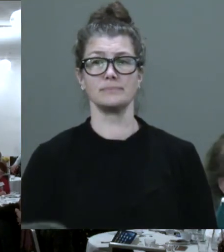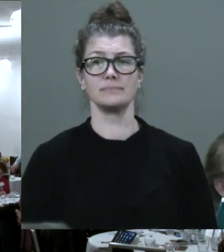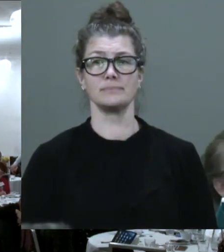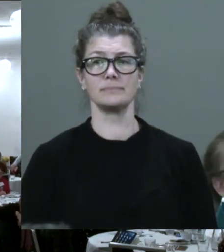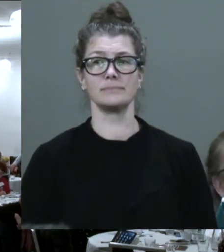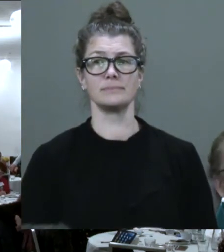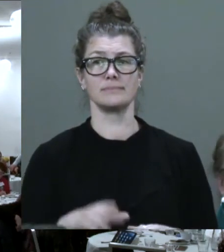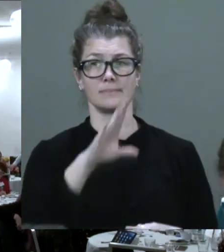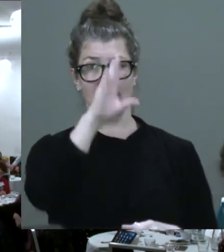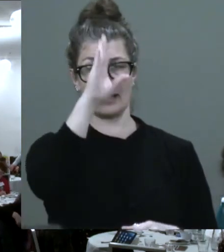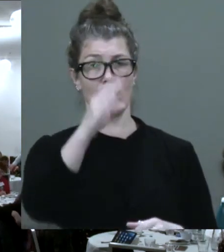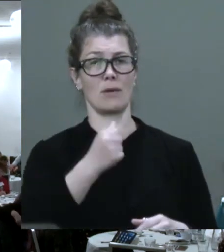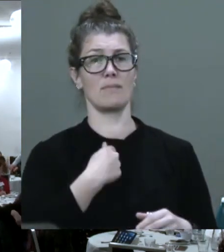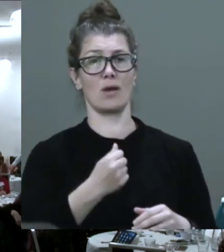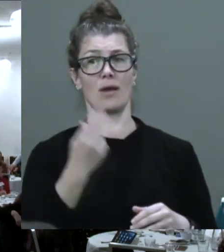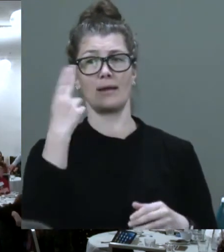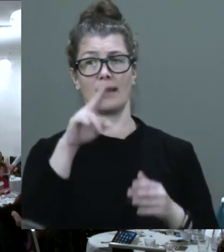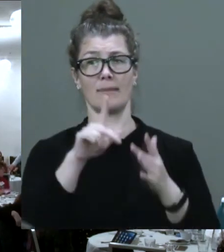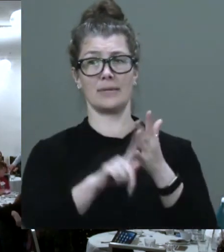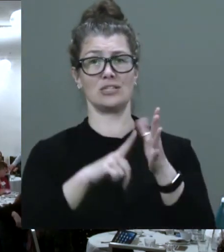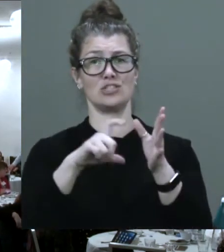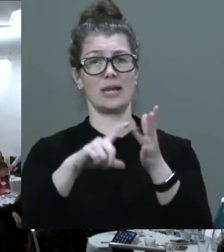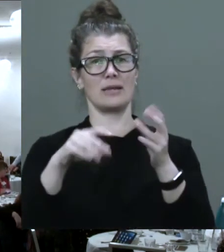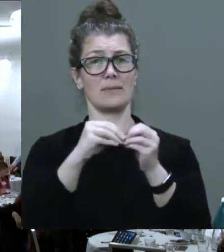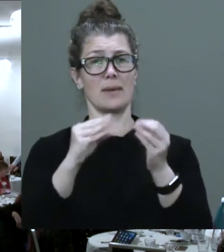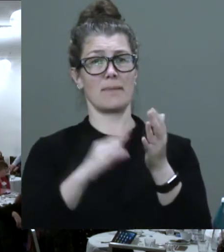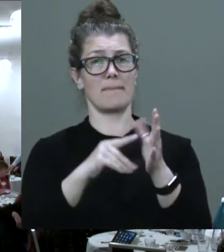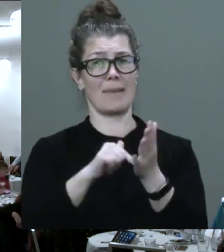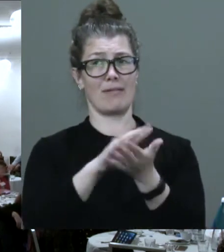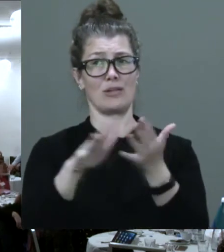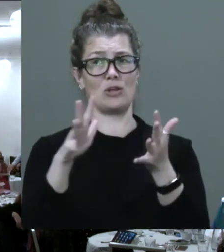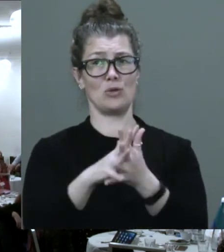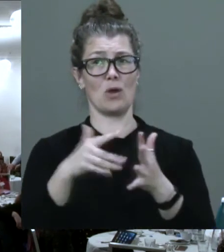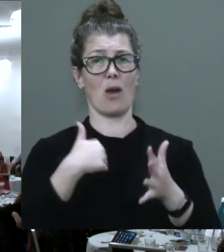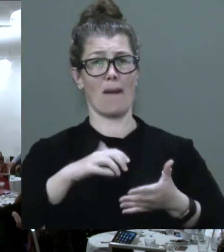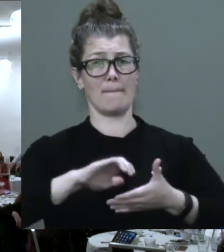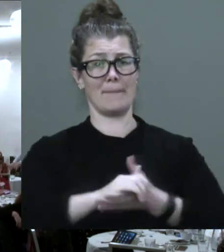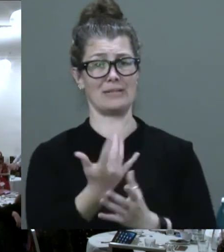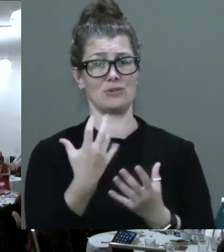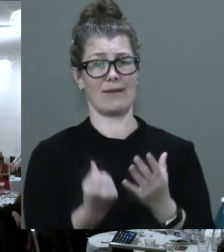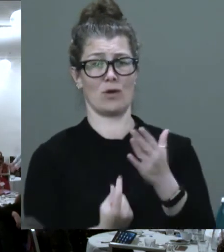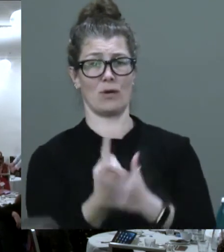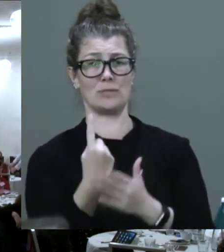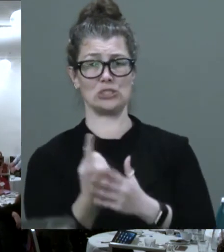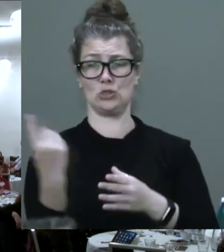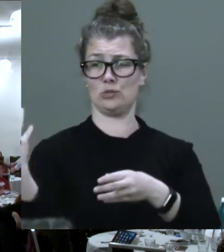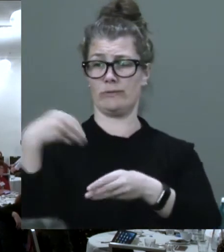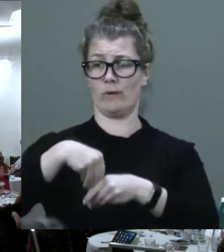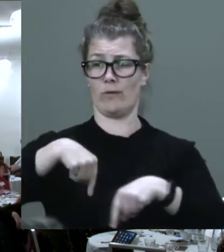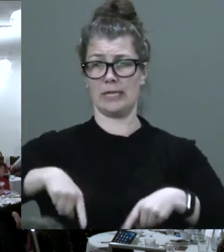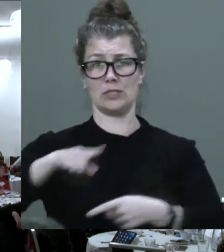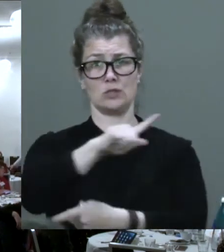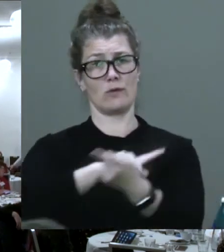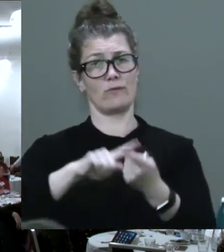Hello, everyone. My name is Jacob Matthew, and I am very pleased to have the opportunity to attend this conference.